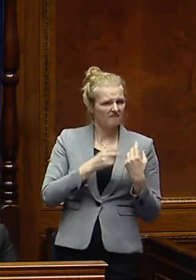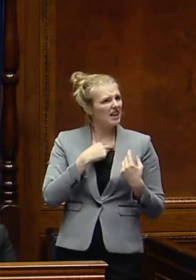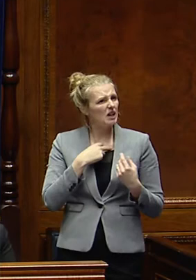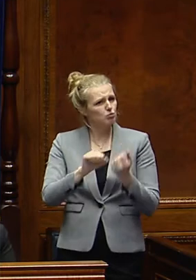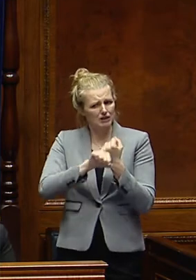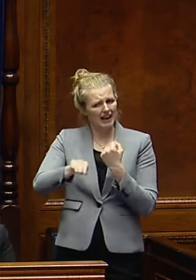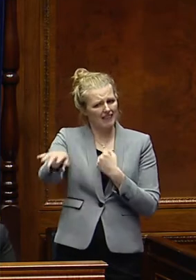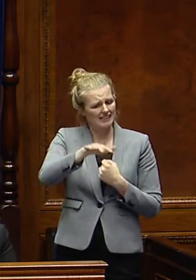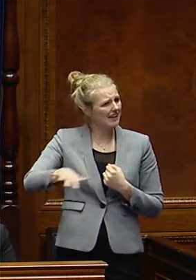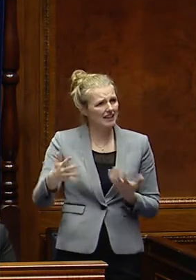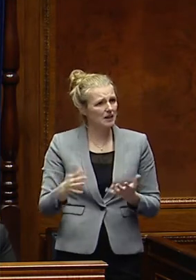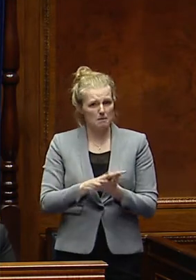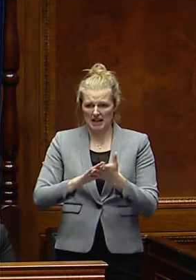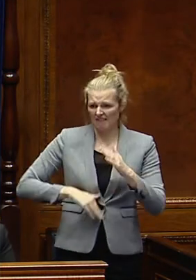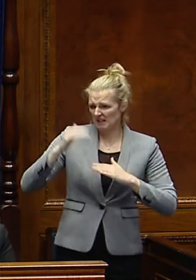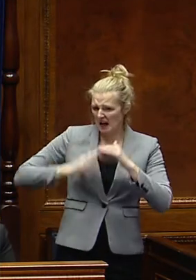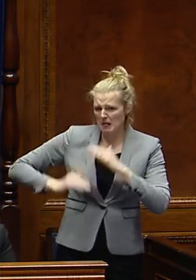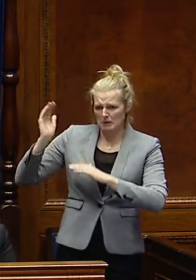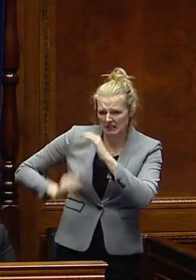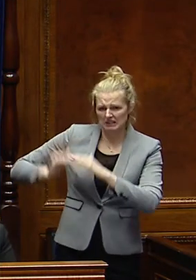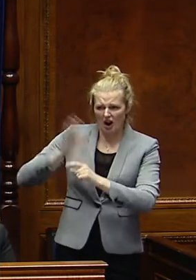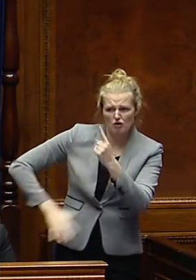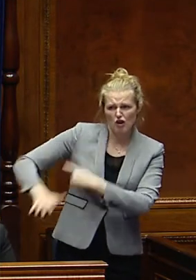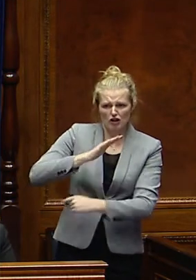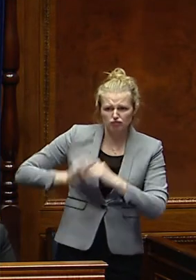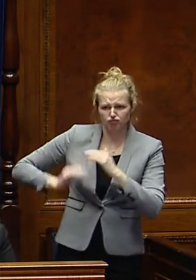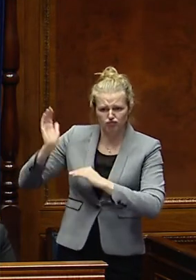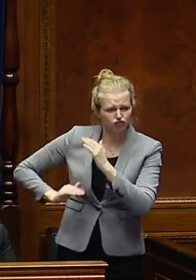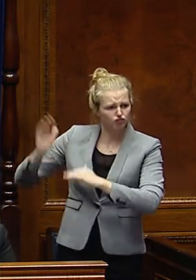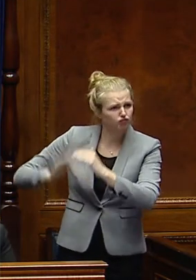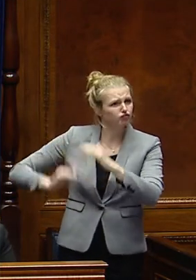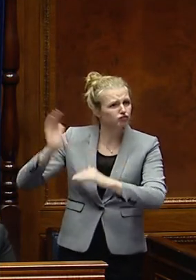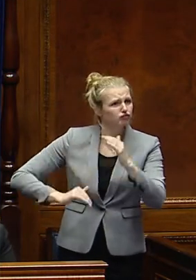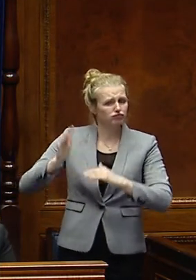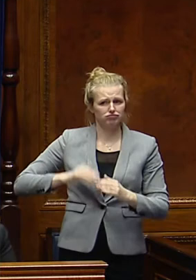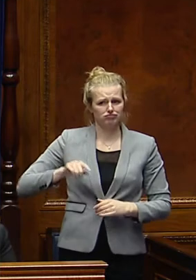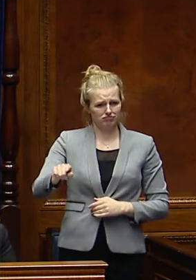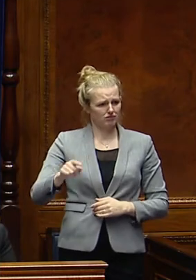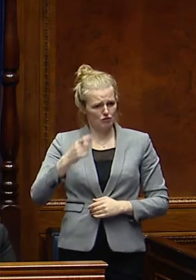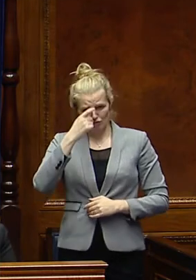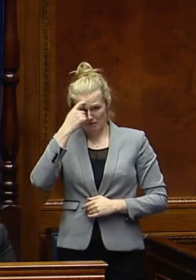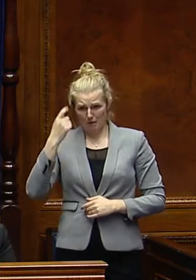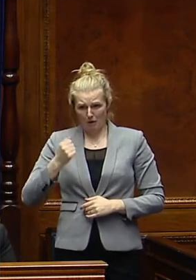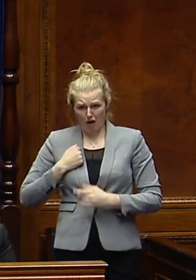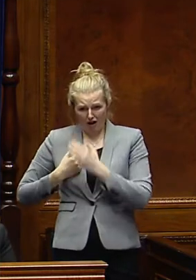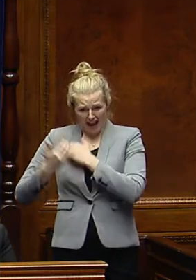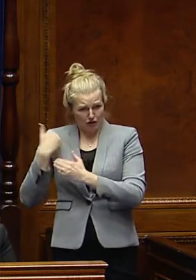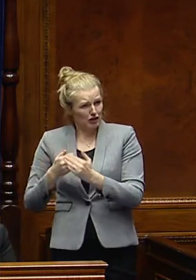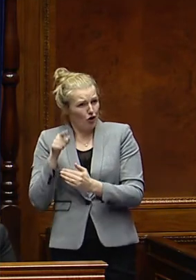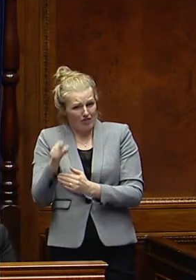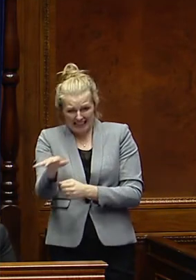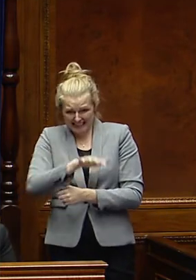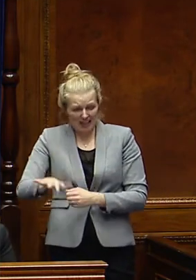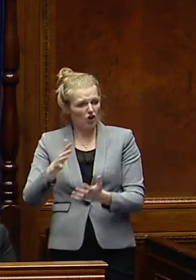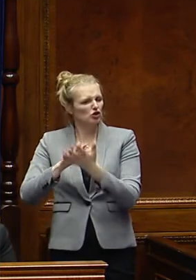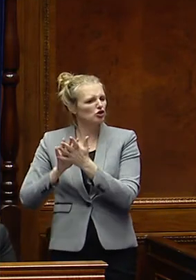this site, allowing significant development to take place. If it was not for the Friends of Knock Ivey, our heritage on that site would now be